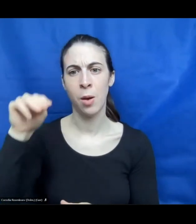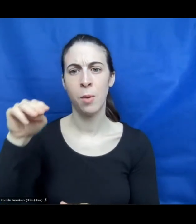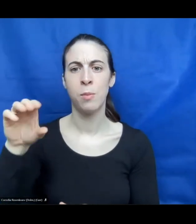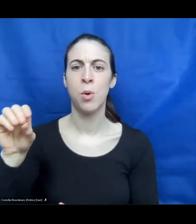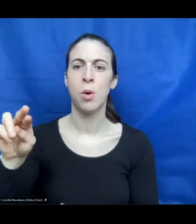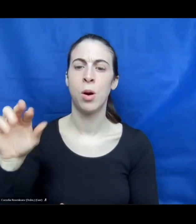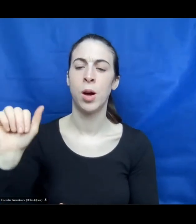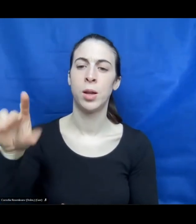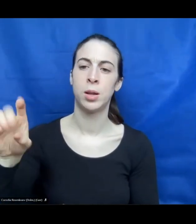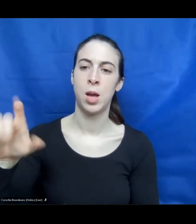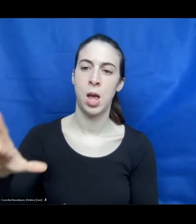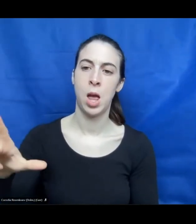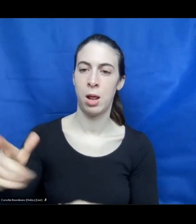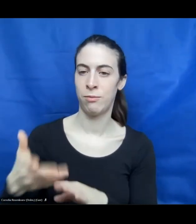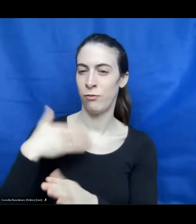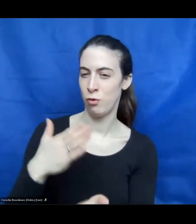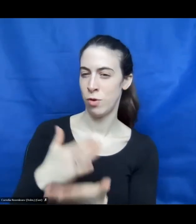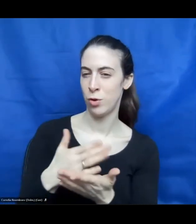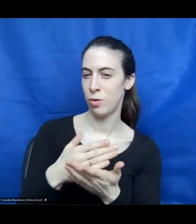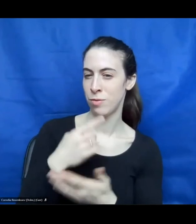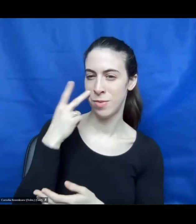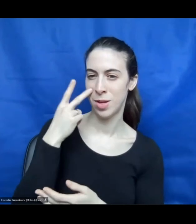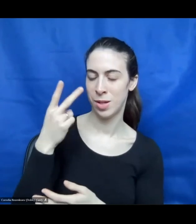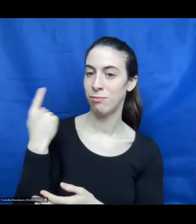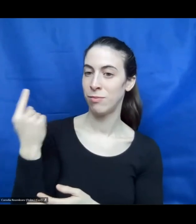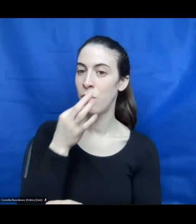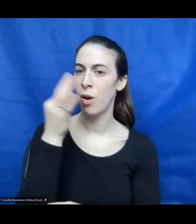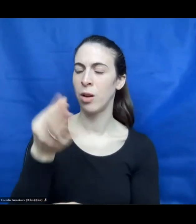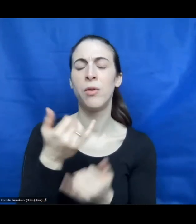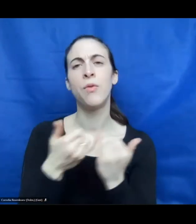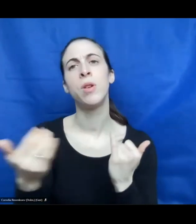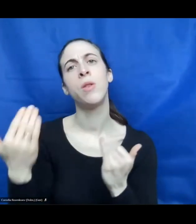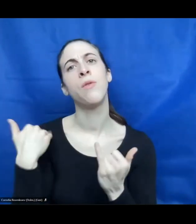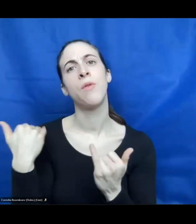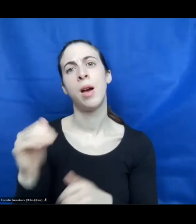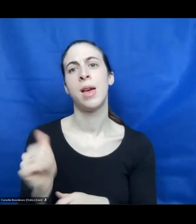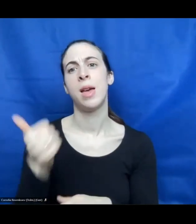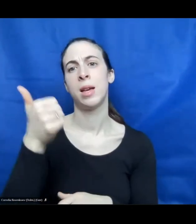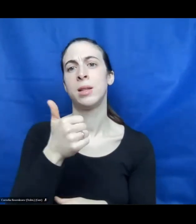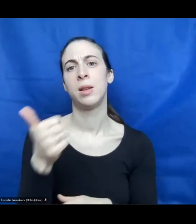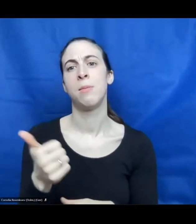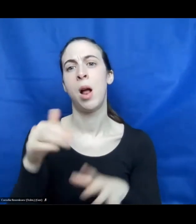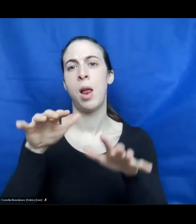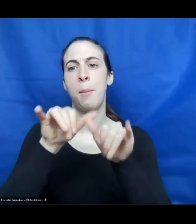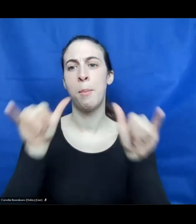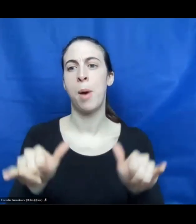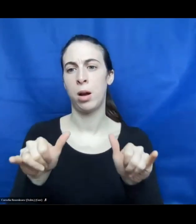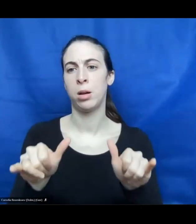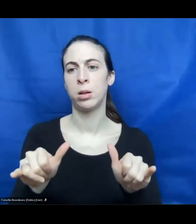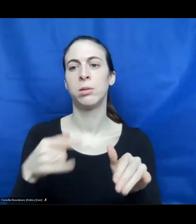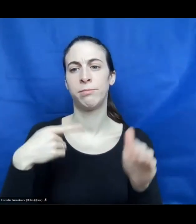who we got to know before, he asked, how was it the first time when you went to a bank to ask for a loan?